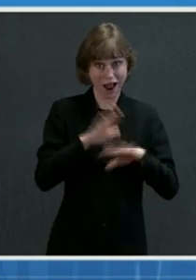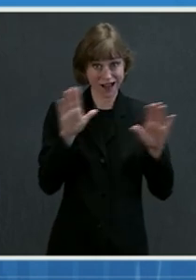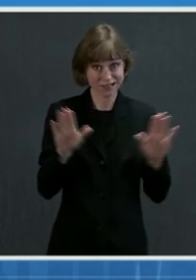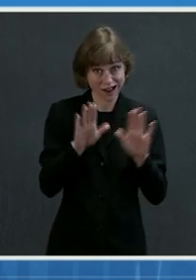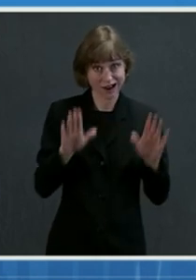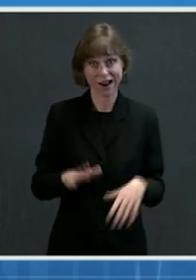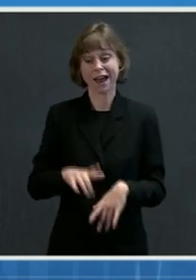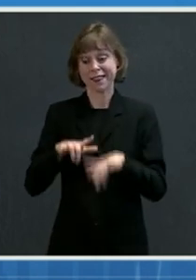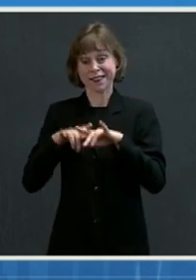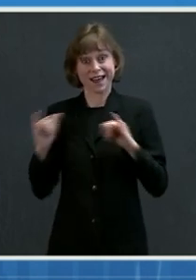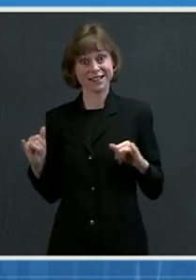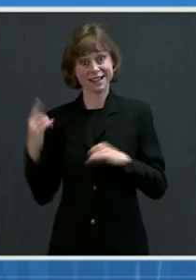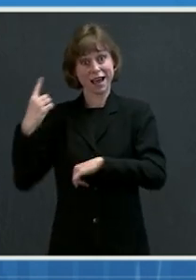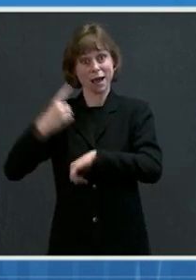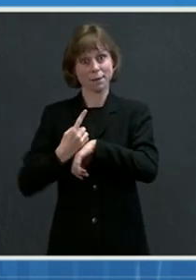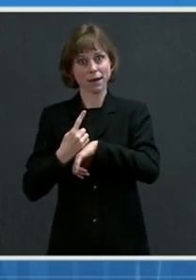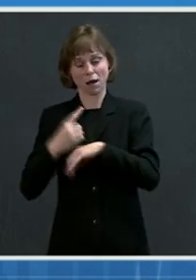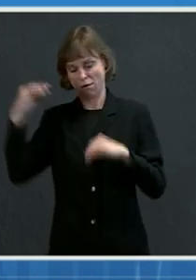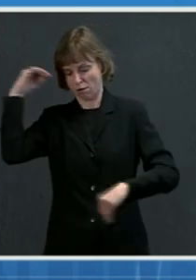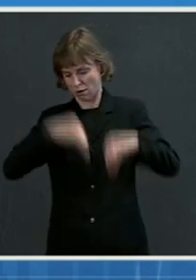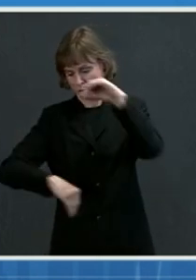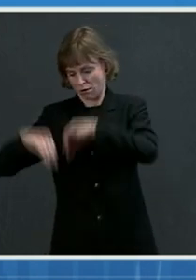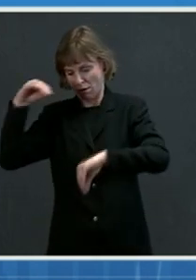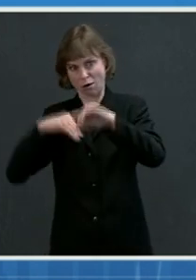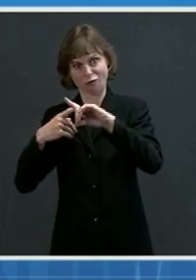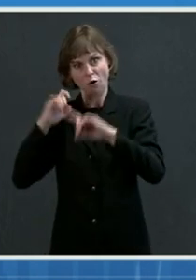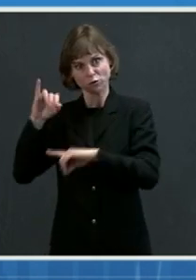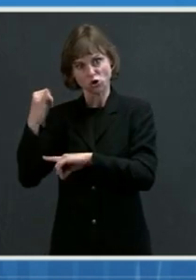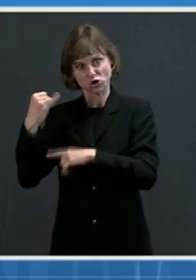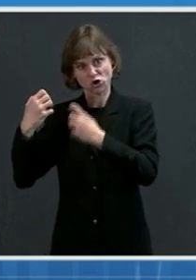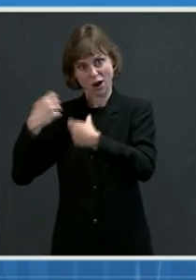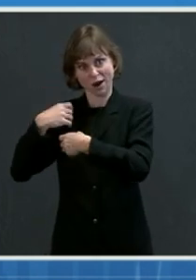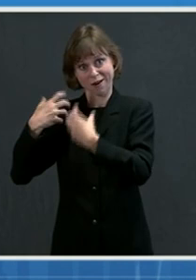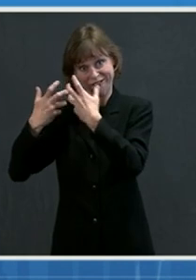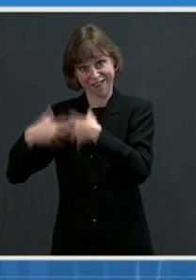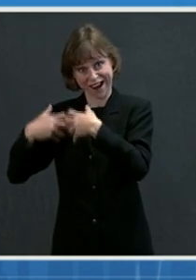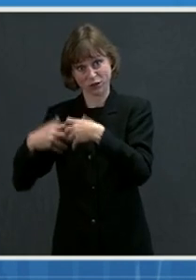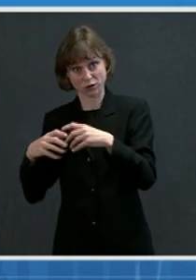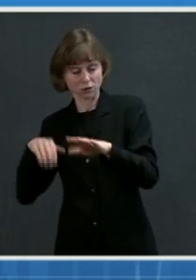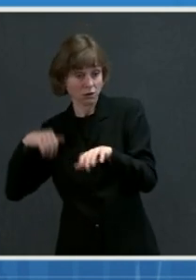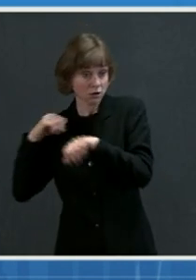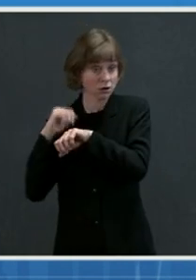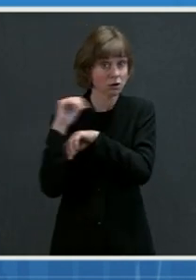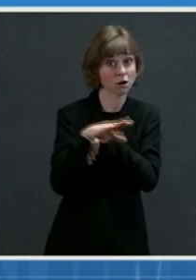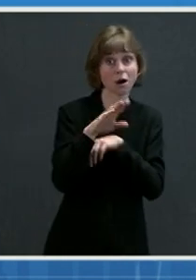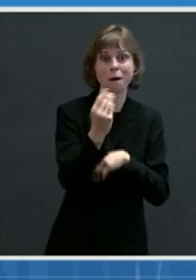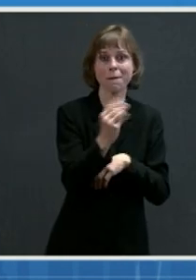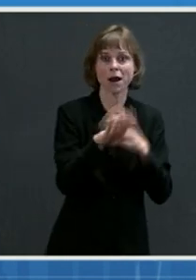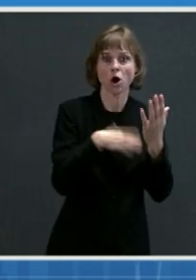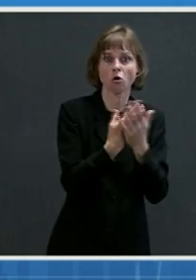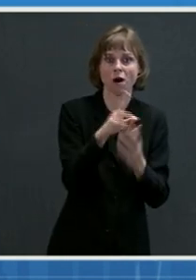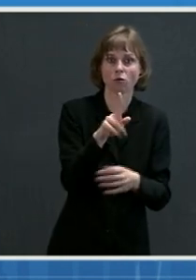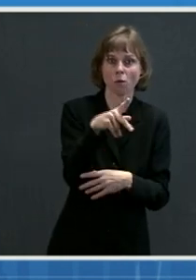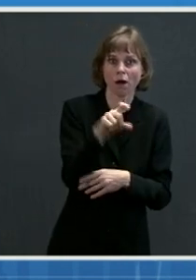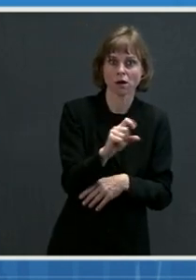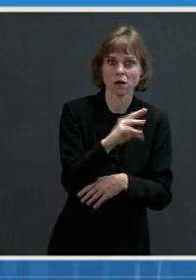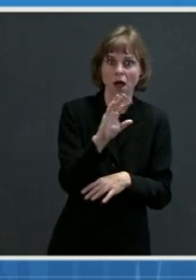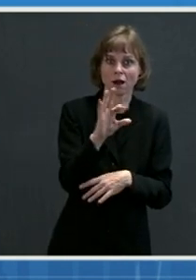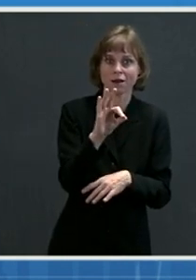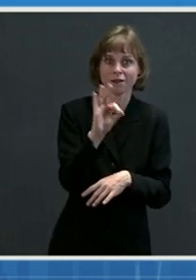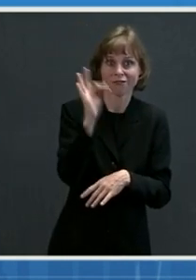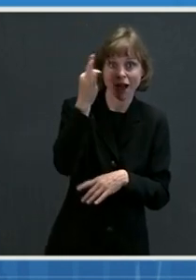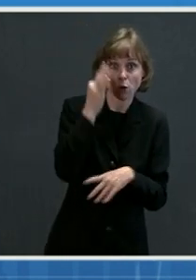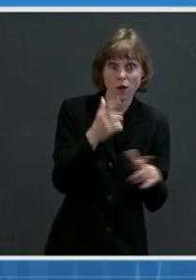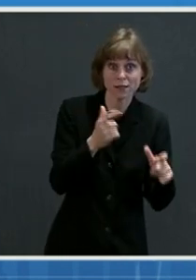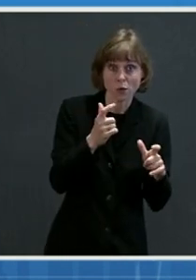vaccines were packed and shipped from J&J facilities. Monday, the vaccines arrived at UPS and FedEx hubs and were delivered to vaccination